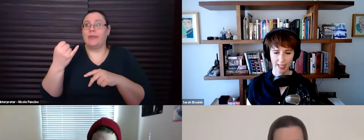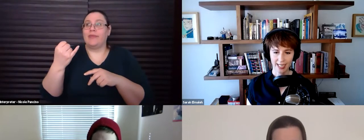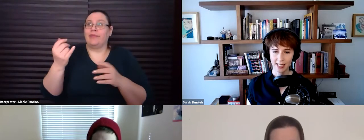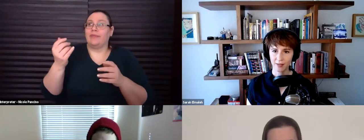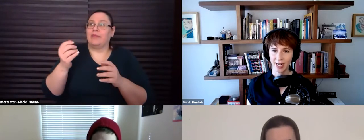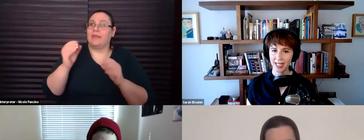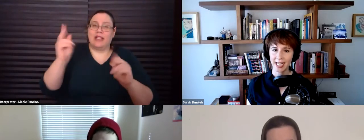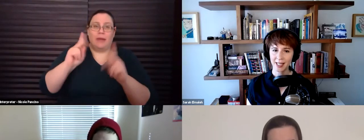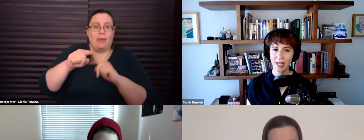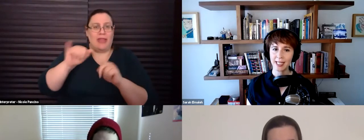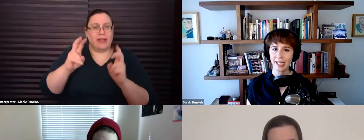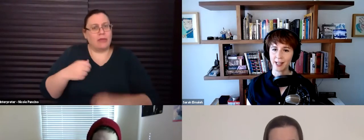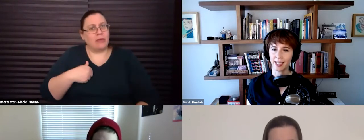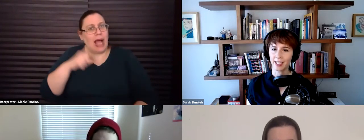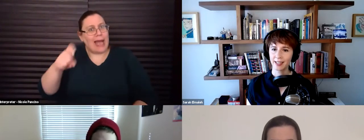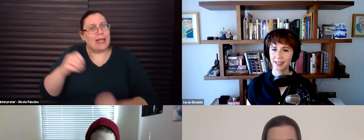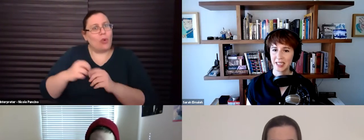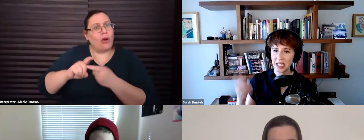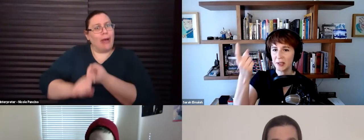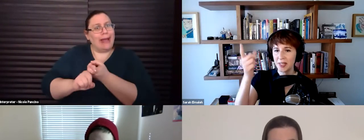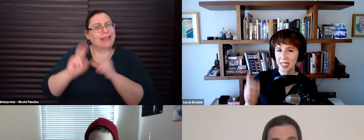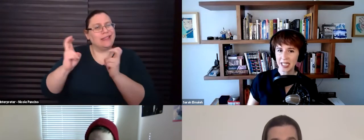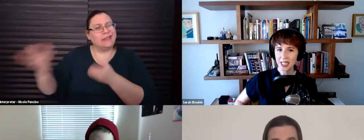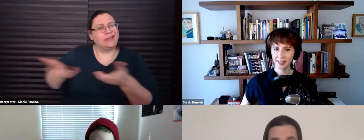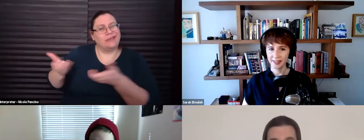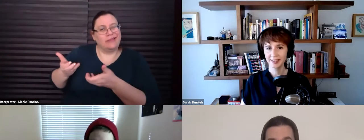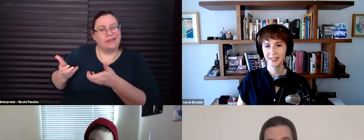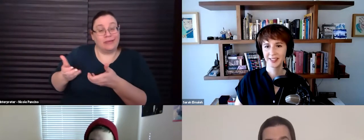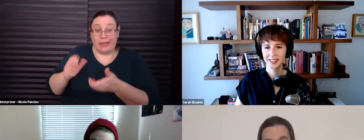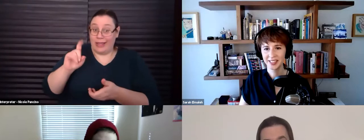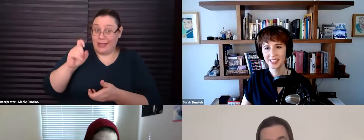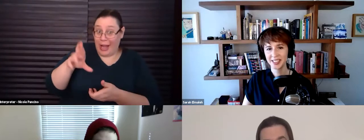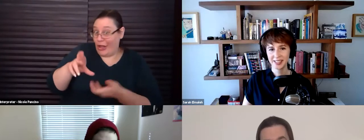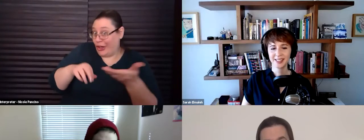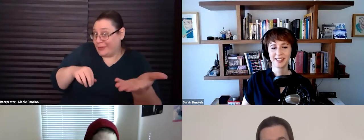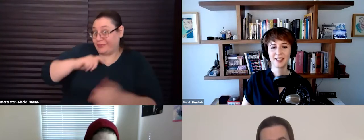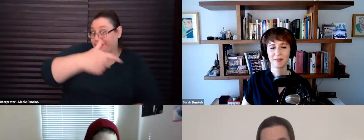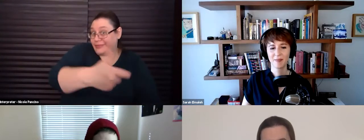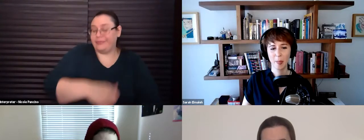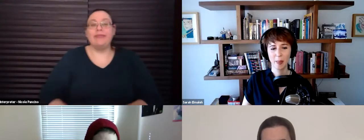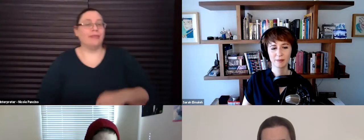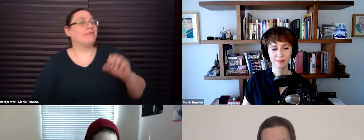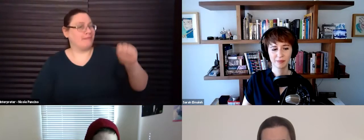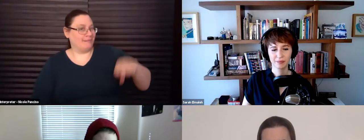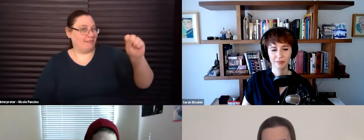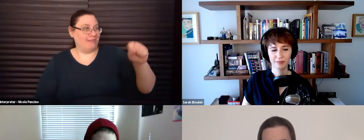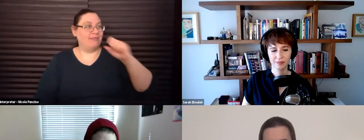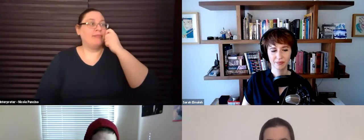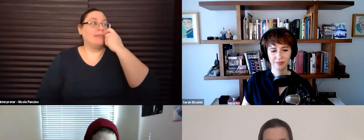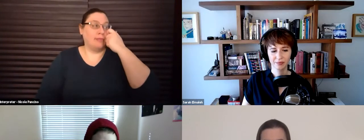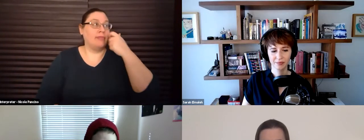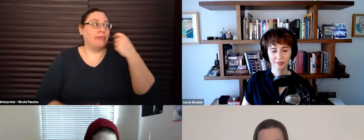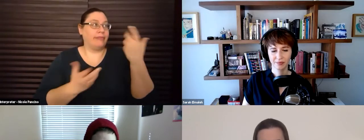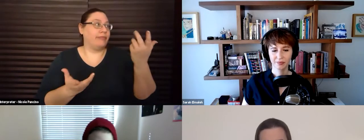subject, but I need to, I need to get some buddies in here. think to you, Xander. Uh, yeah, well, we've been, uh, I